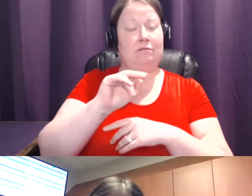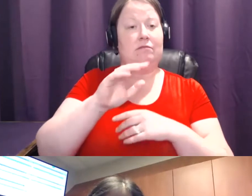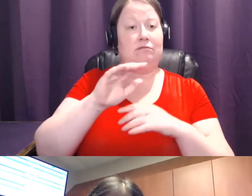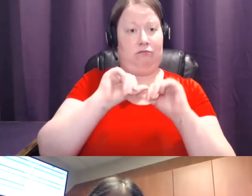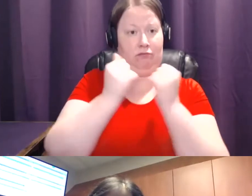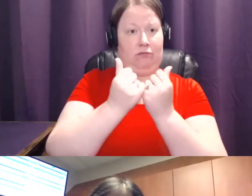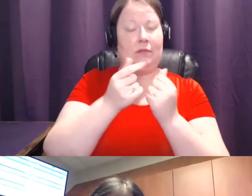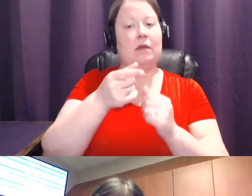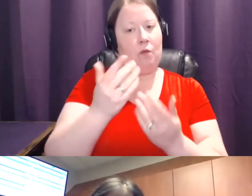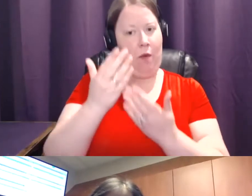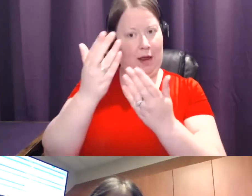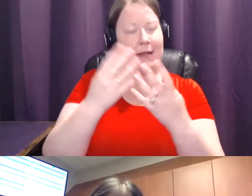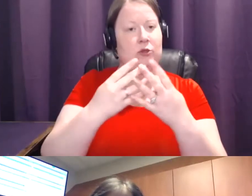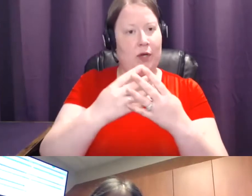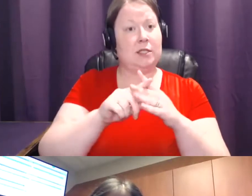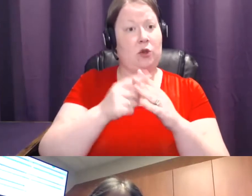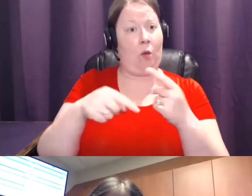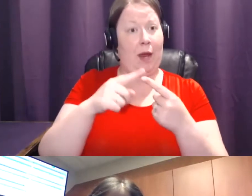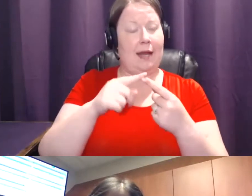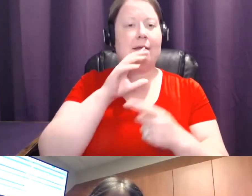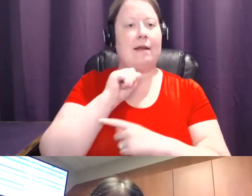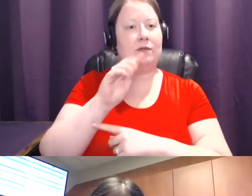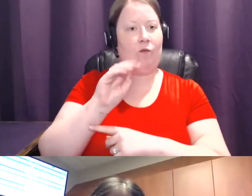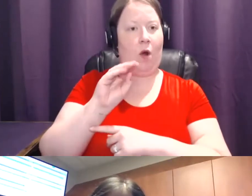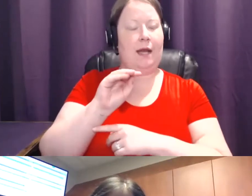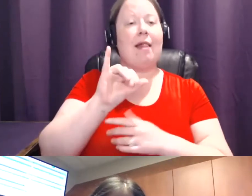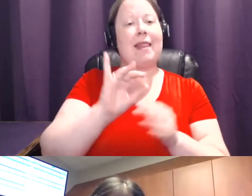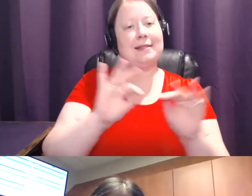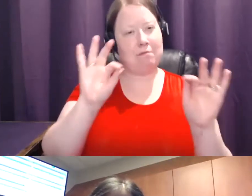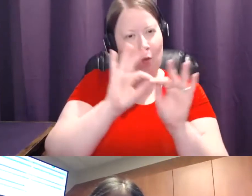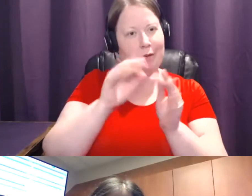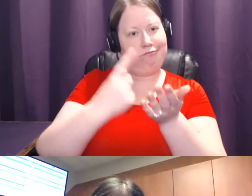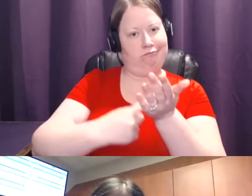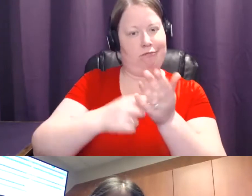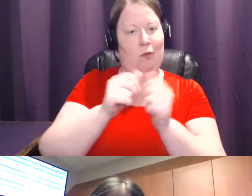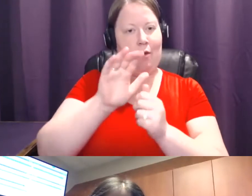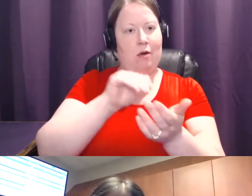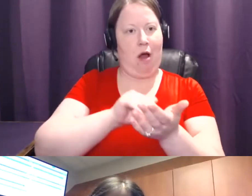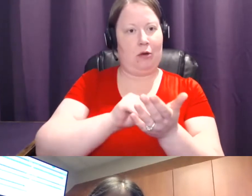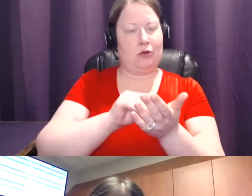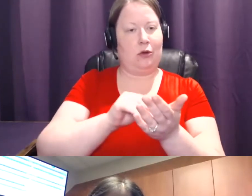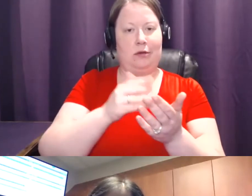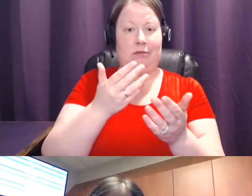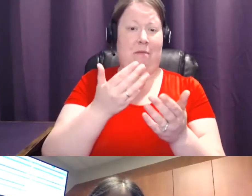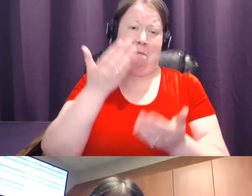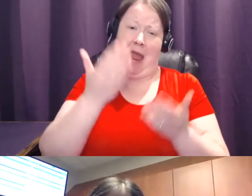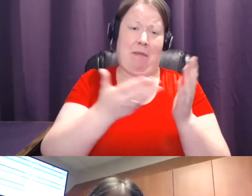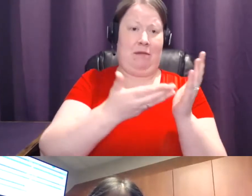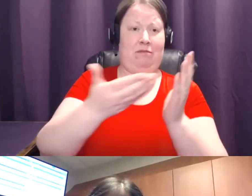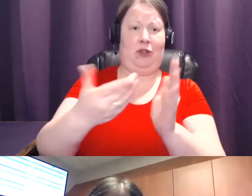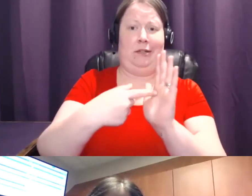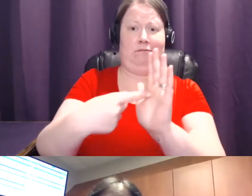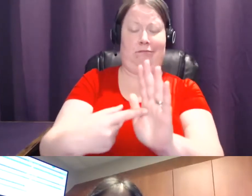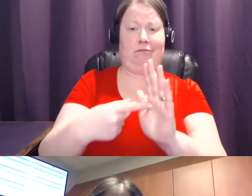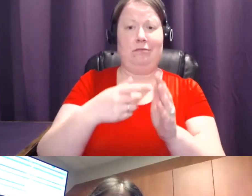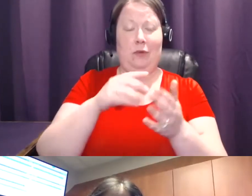40. And this is something that's important to bring up to your doctor, even with written material and evidence if they need in order to start